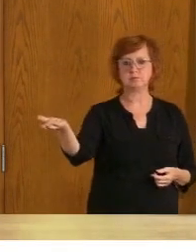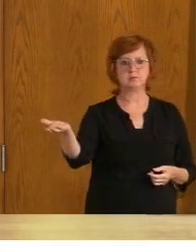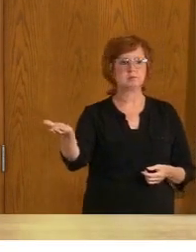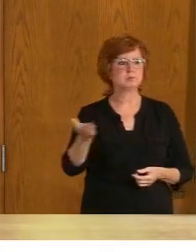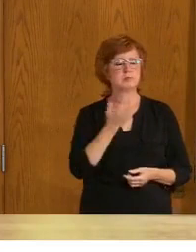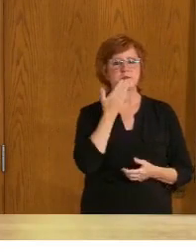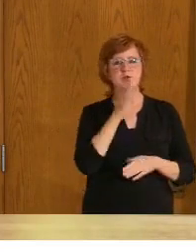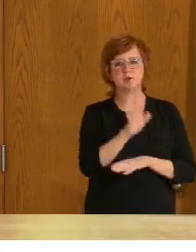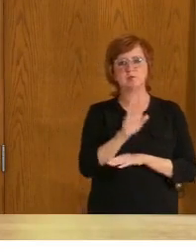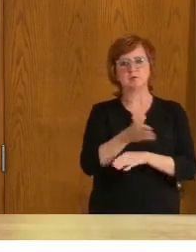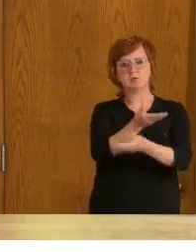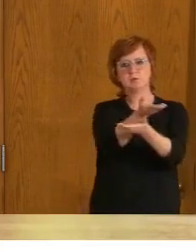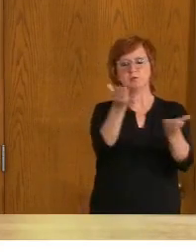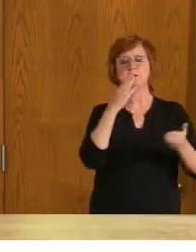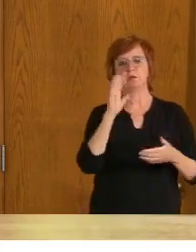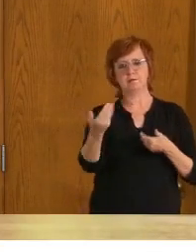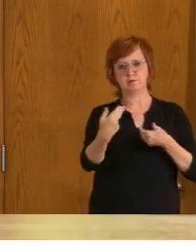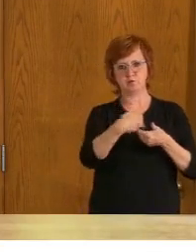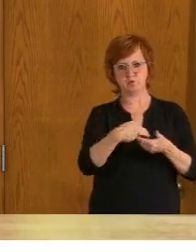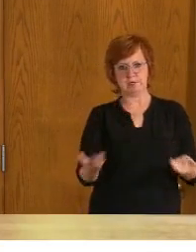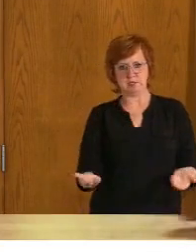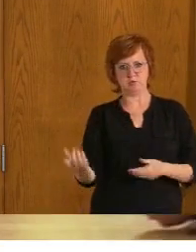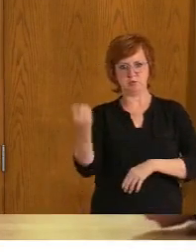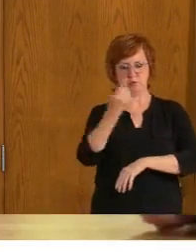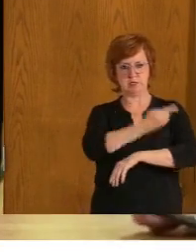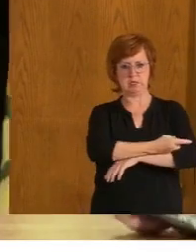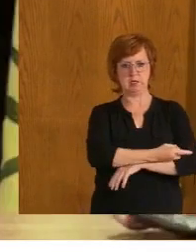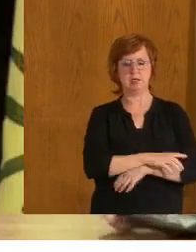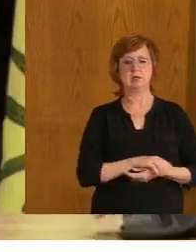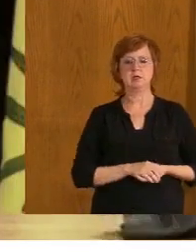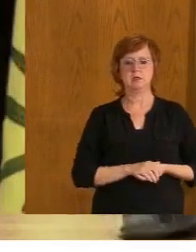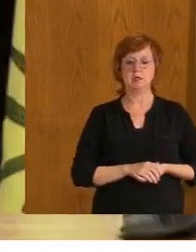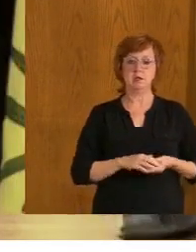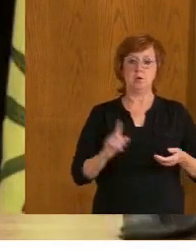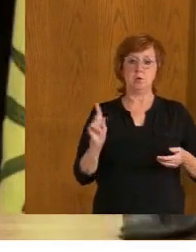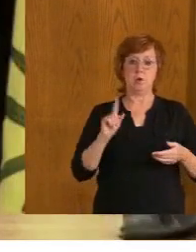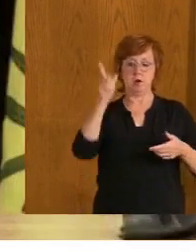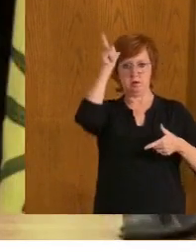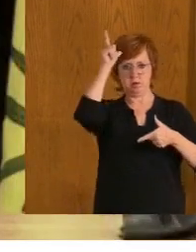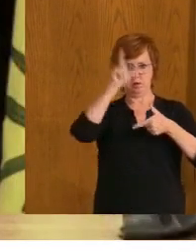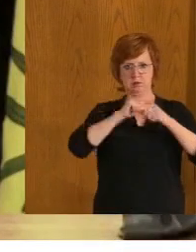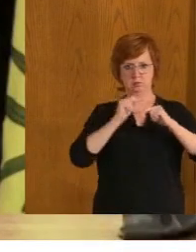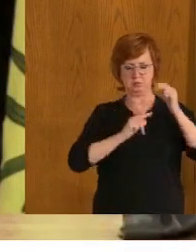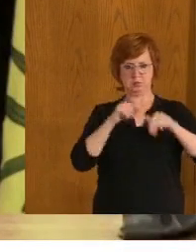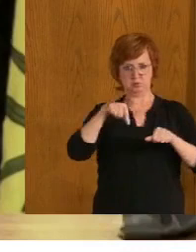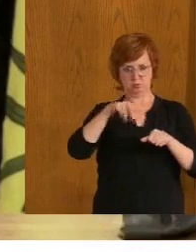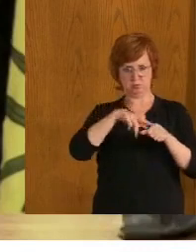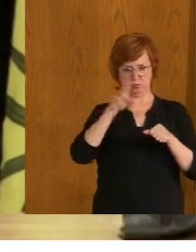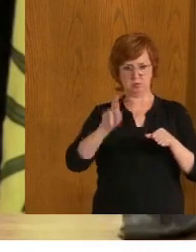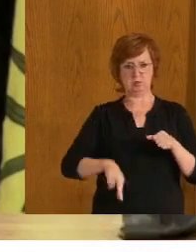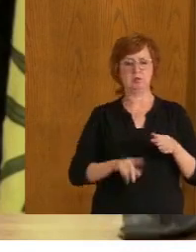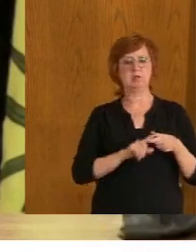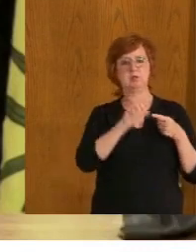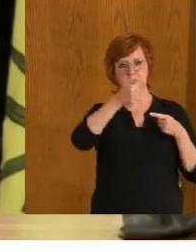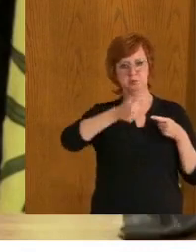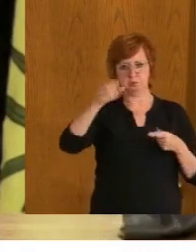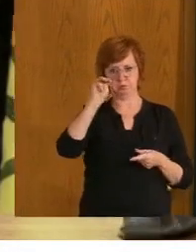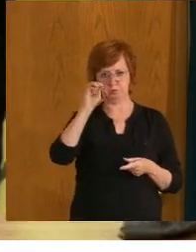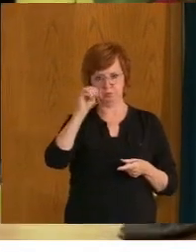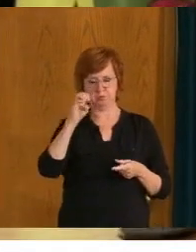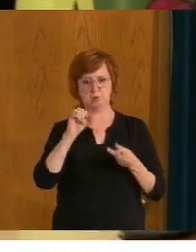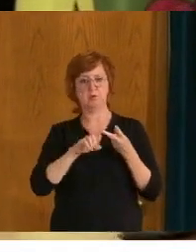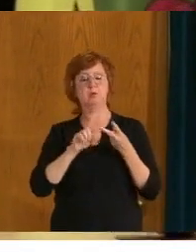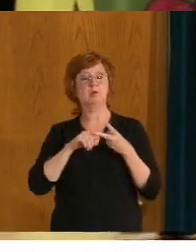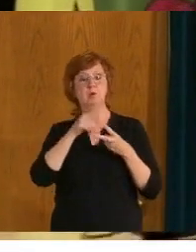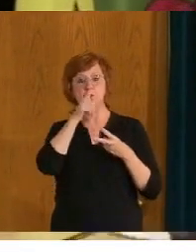Good afternoon. Thank you for joining us today. From the legislative building here in Regina, we have Premier Scott Moe. And joining